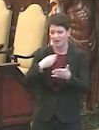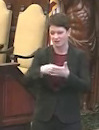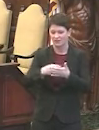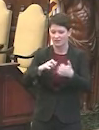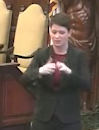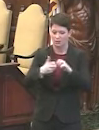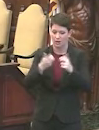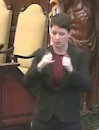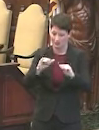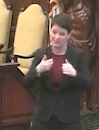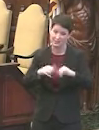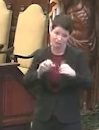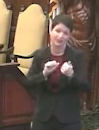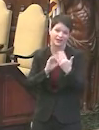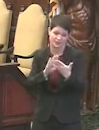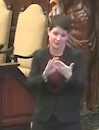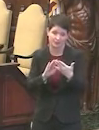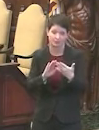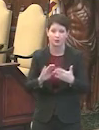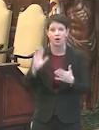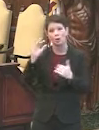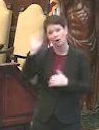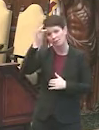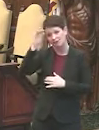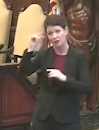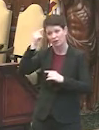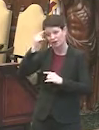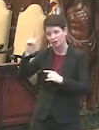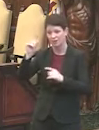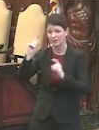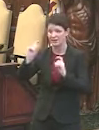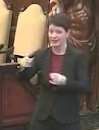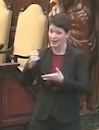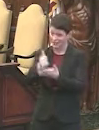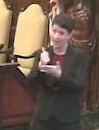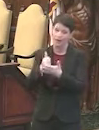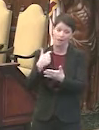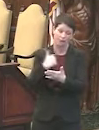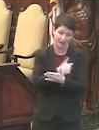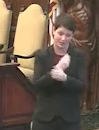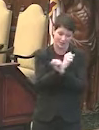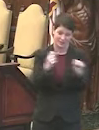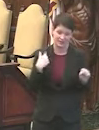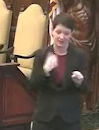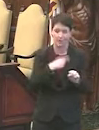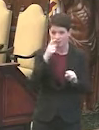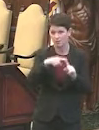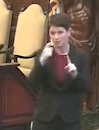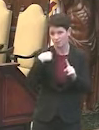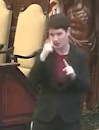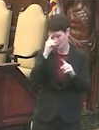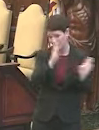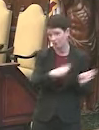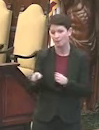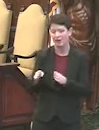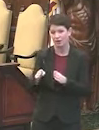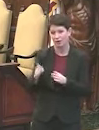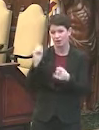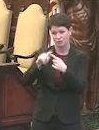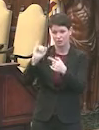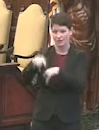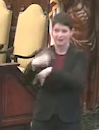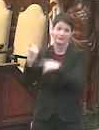problem that we're facing. We're hoping that the feds will be able to come somewhat to the rescue, but we have to prepare, um, in, in the interim.